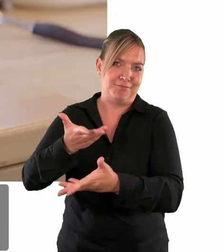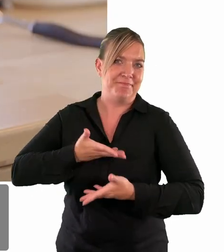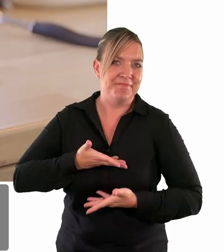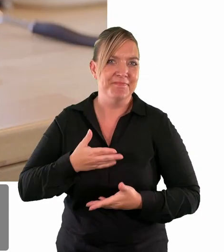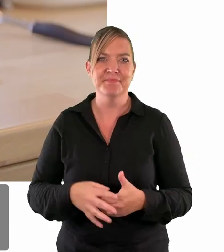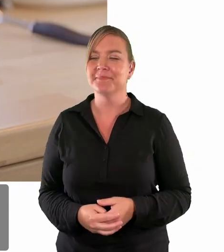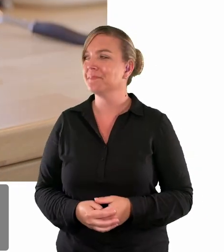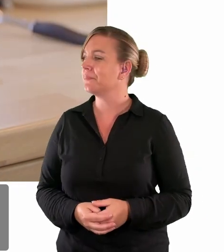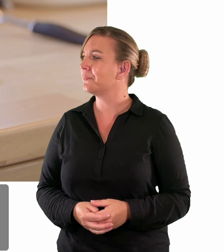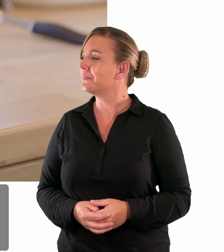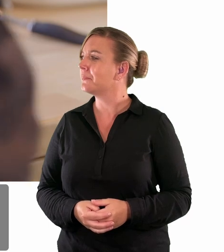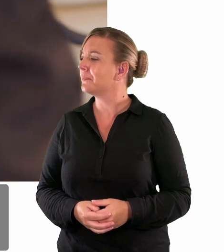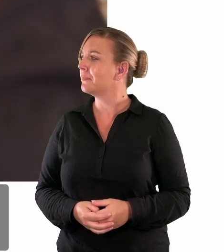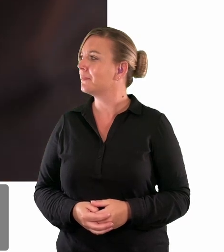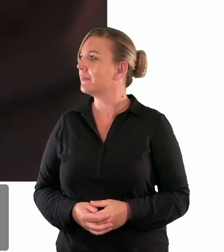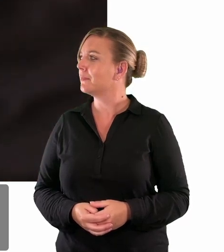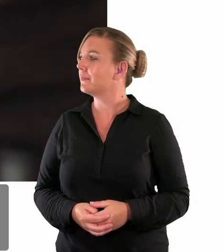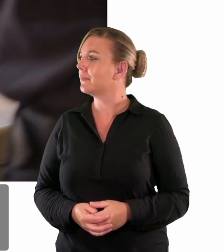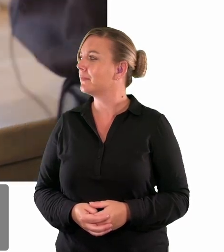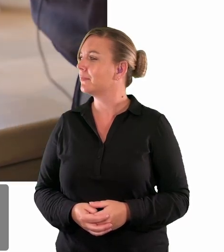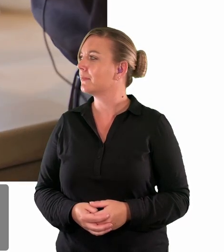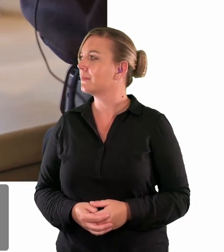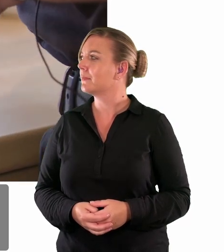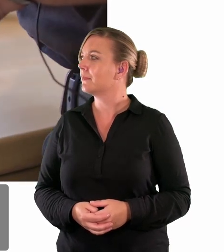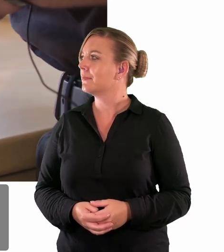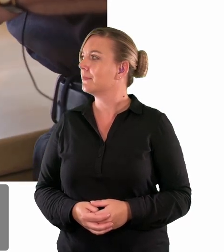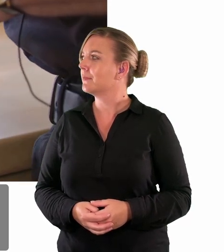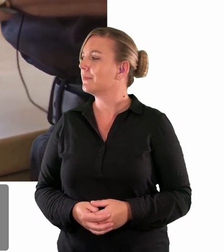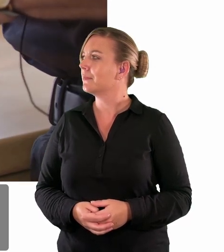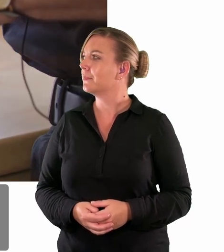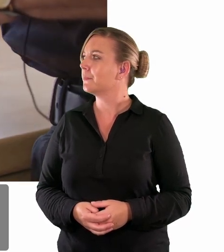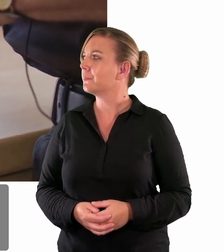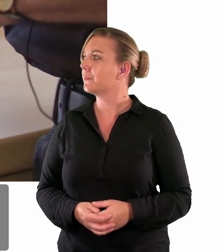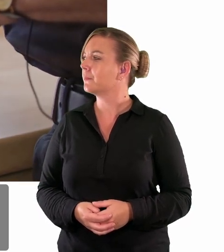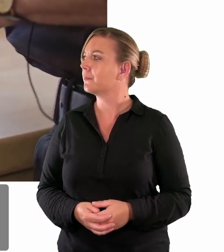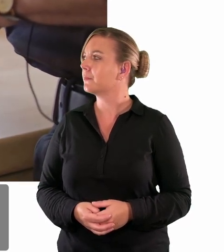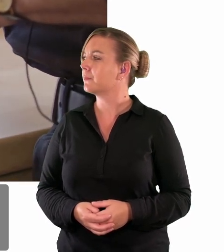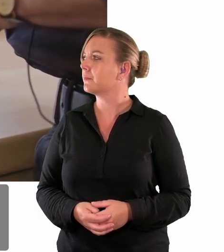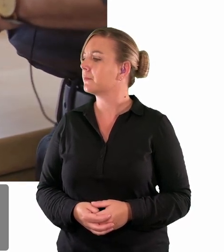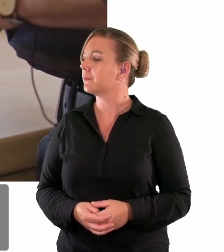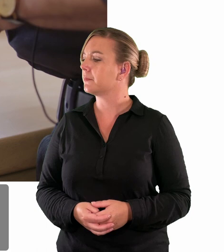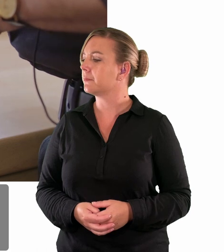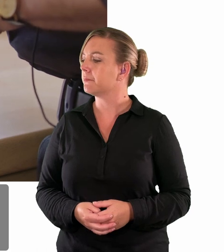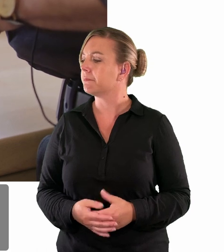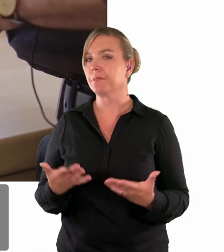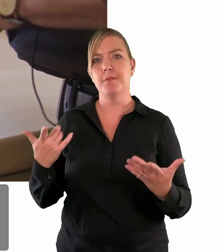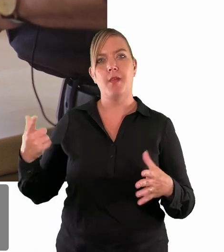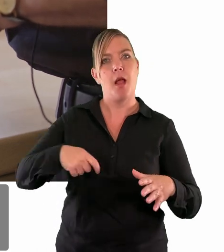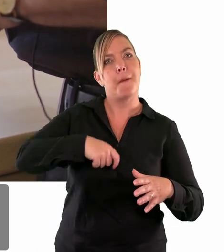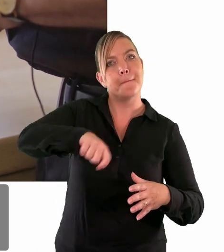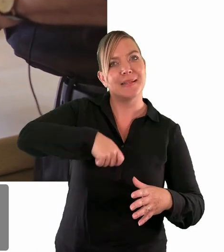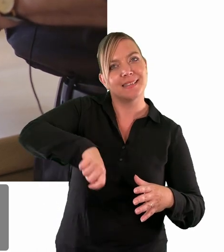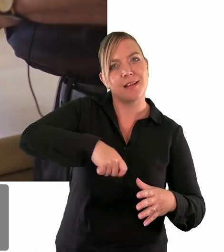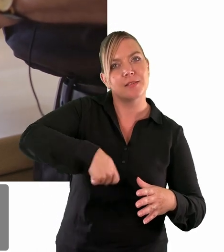a really nice gift for us here. So we're just going to bring all of this together